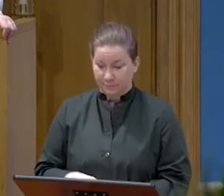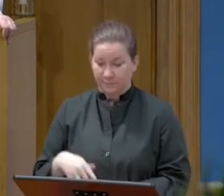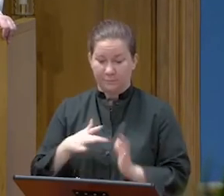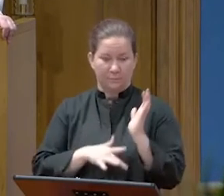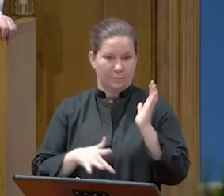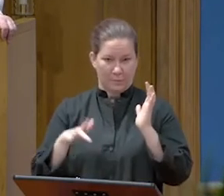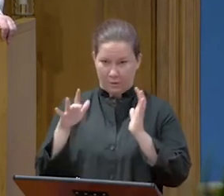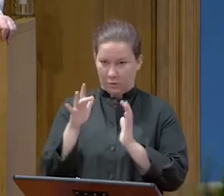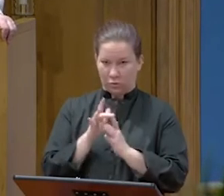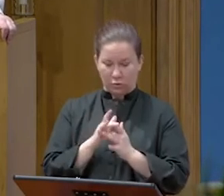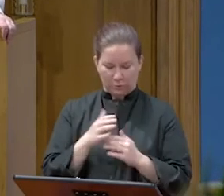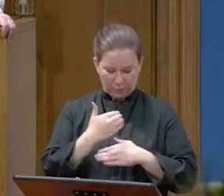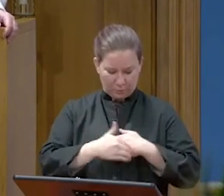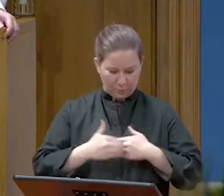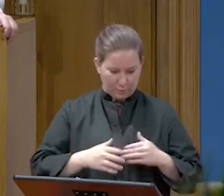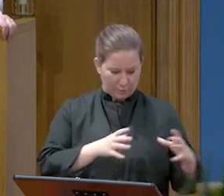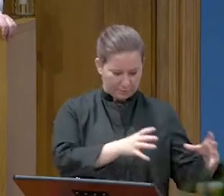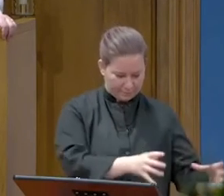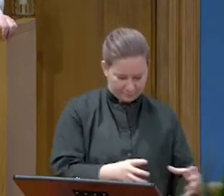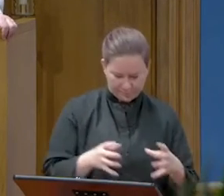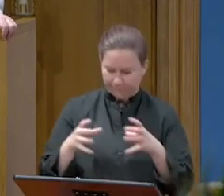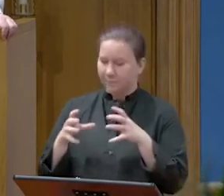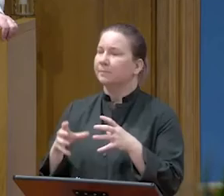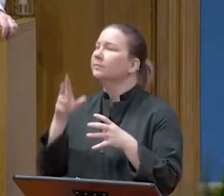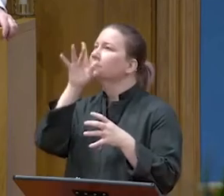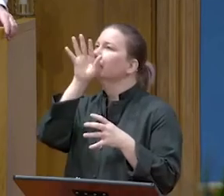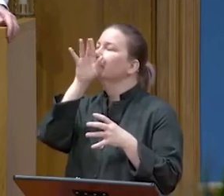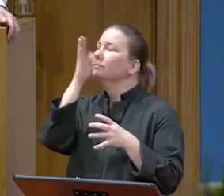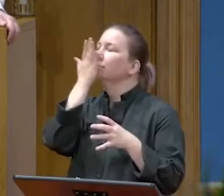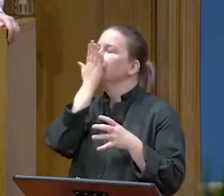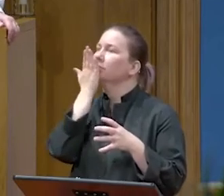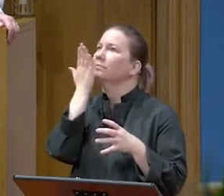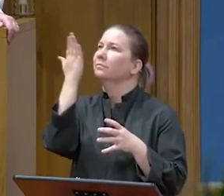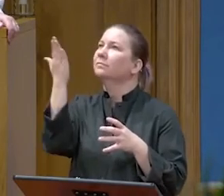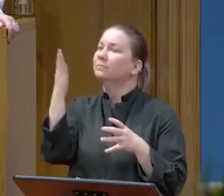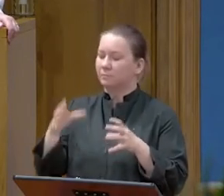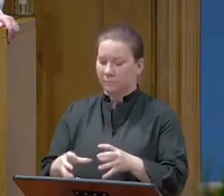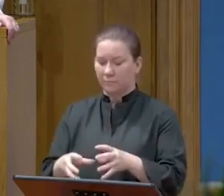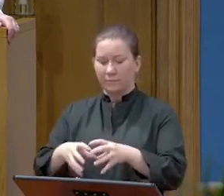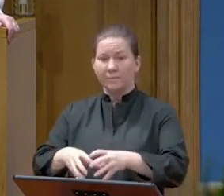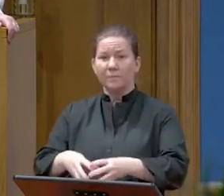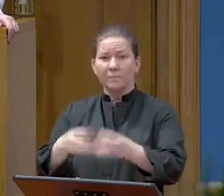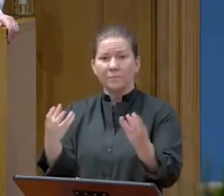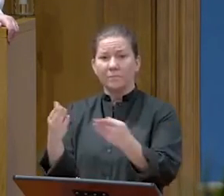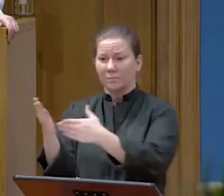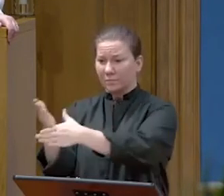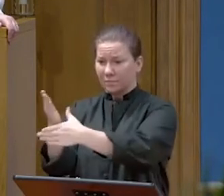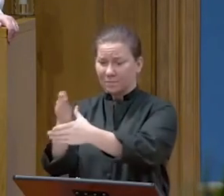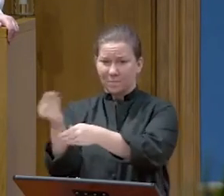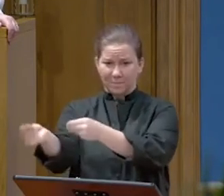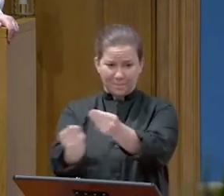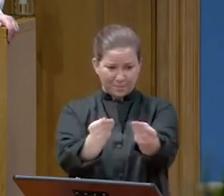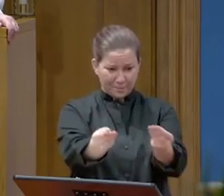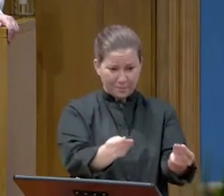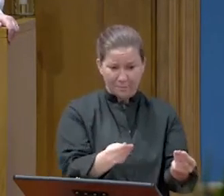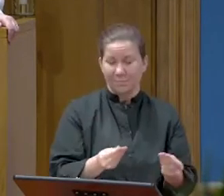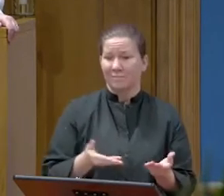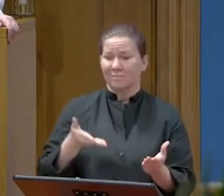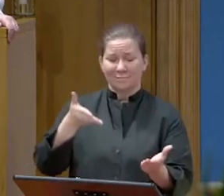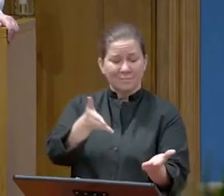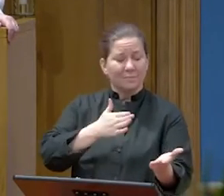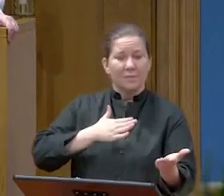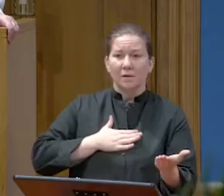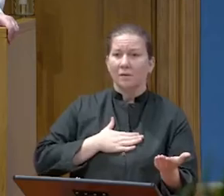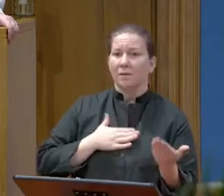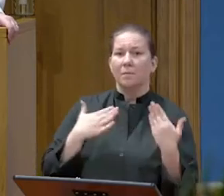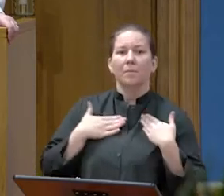bread, and when he had given thanks, he broke it and gave it to them, saying, This is my body, which is